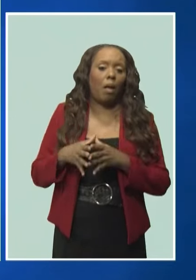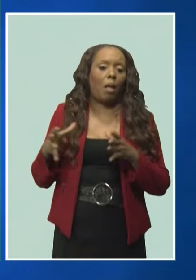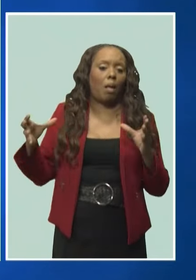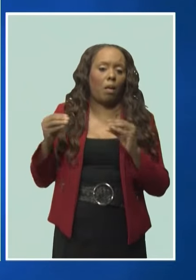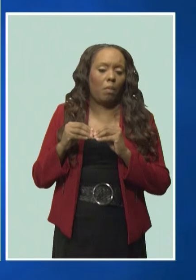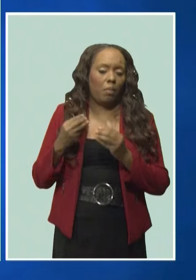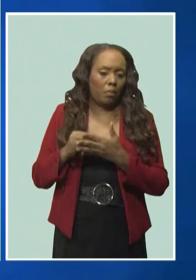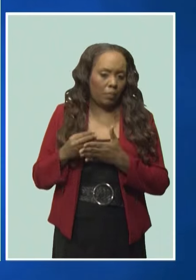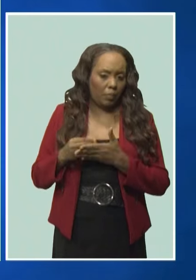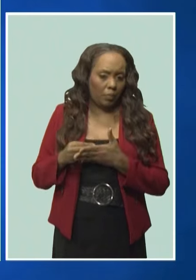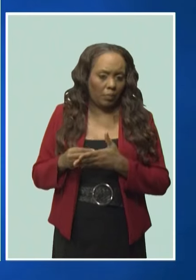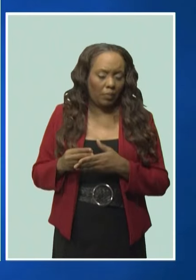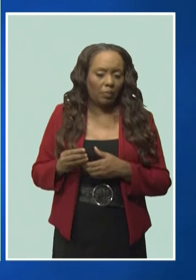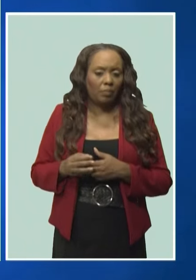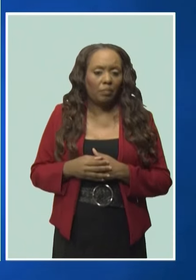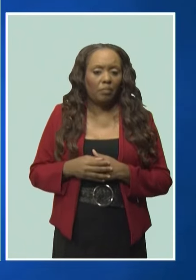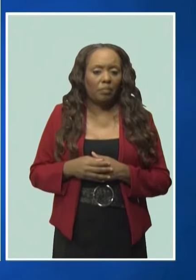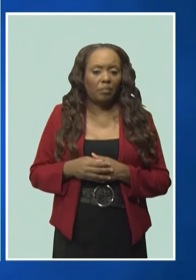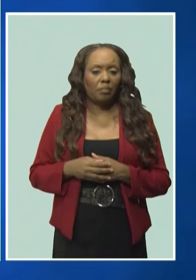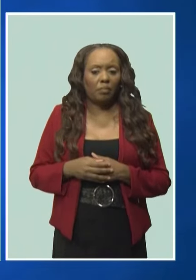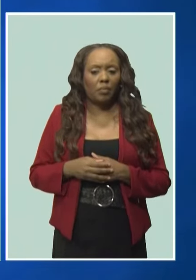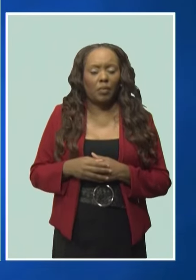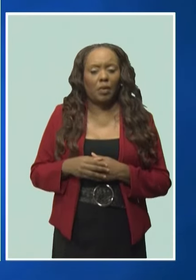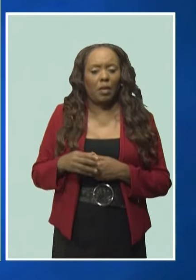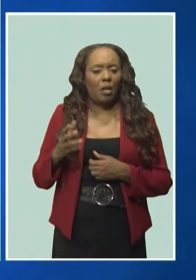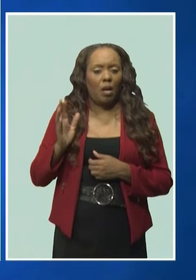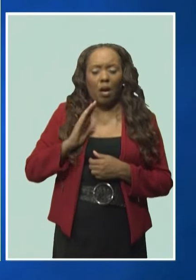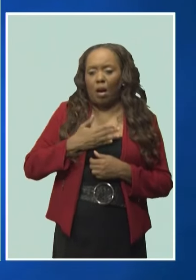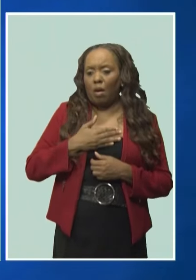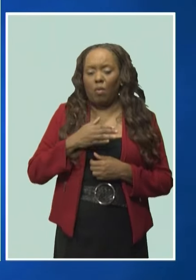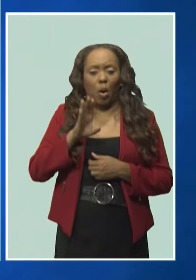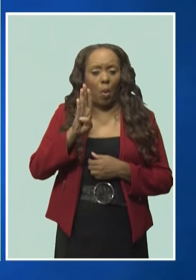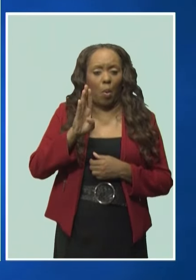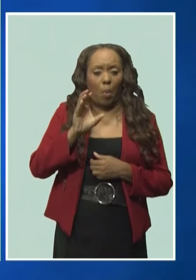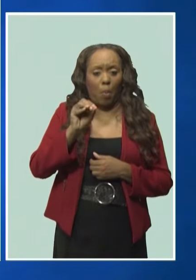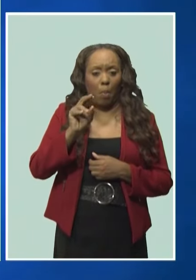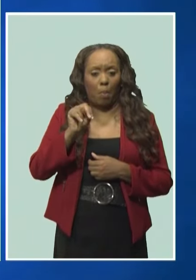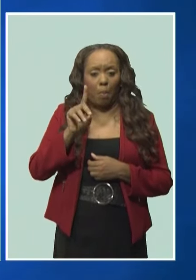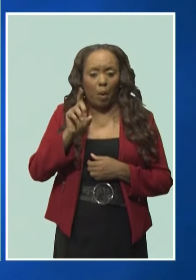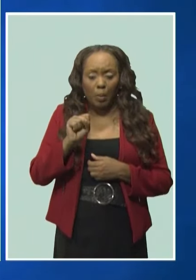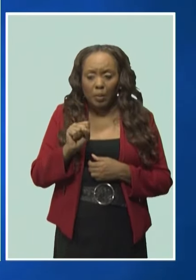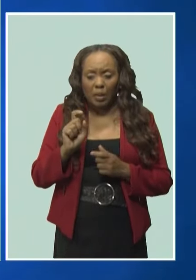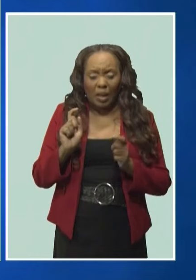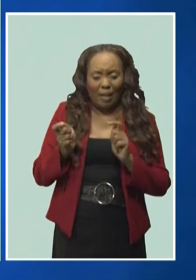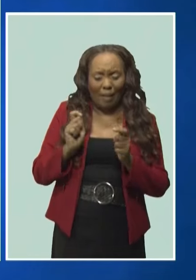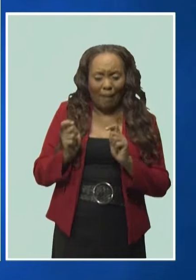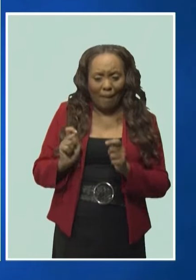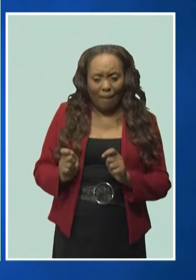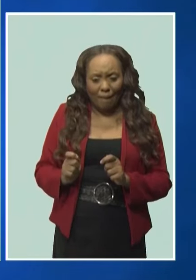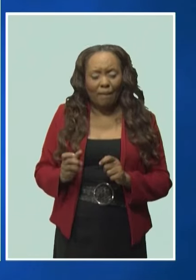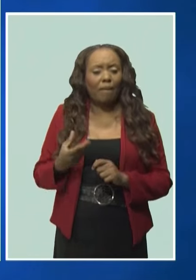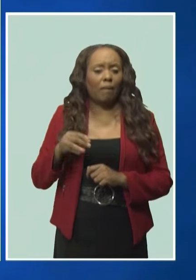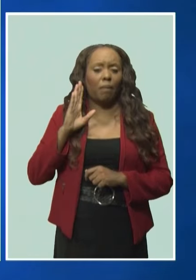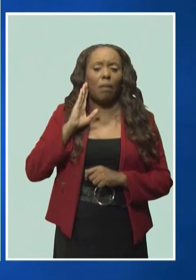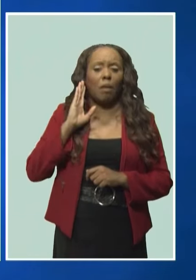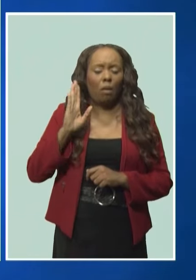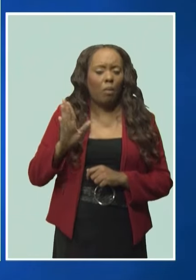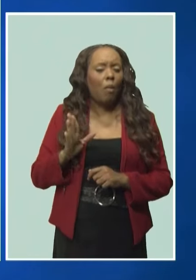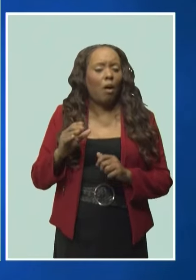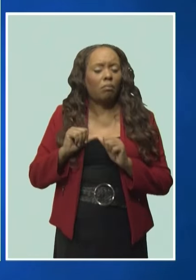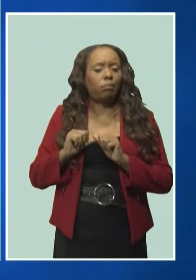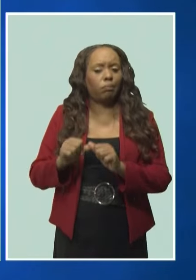costs will go up. We saw how restructured bonds, coupons are rising, and domestic insurance is going to be resuming.